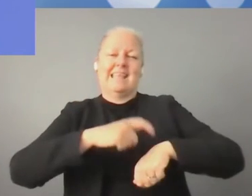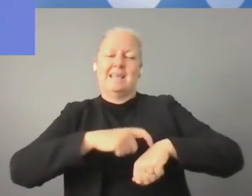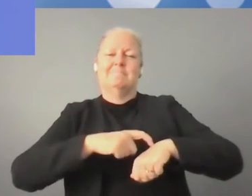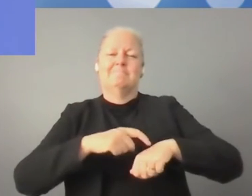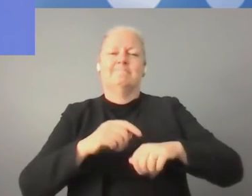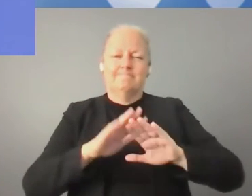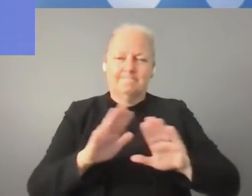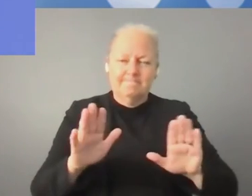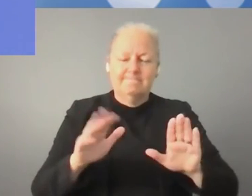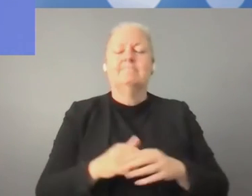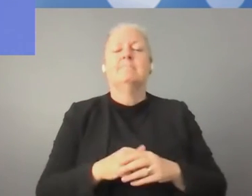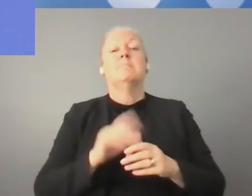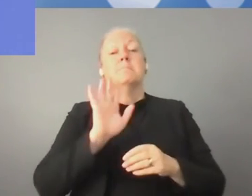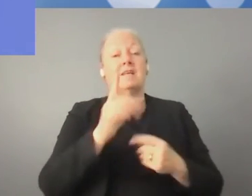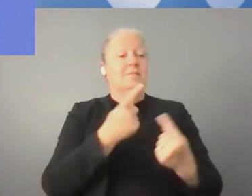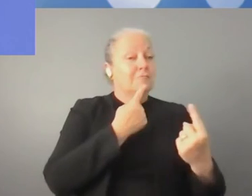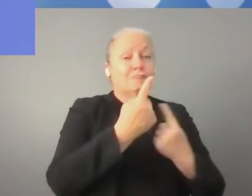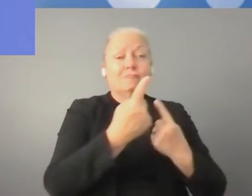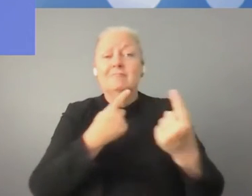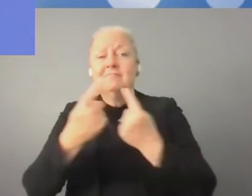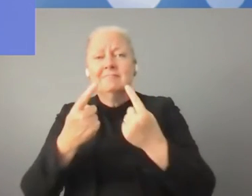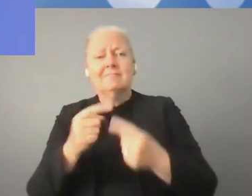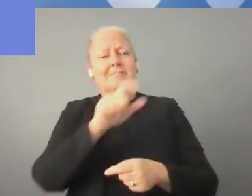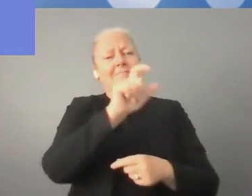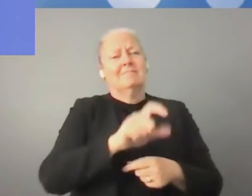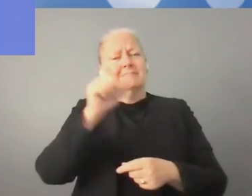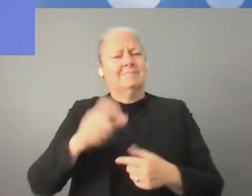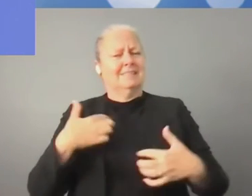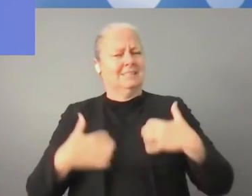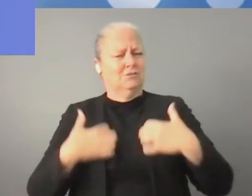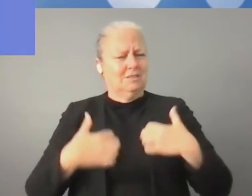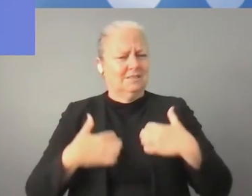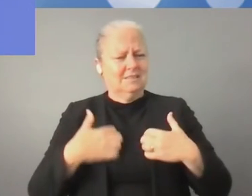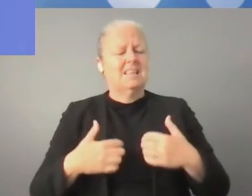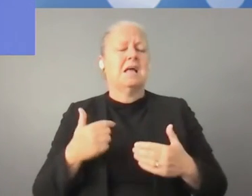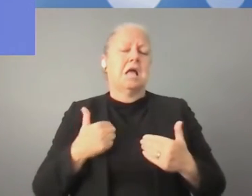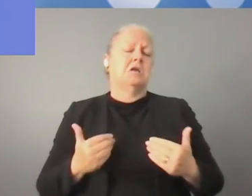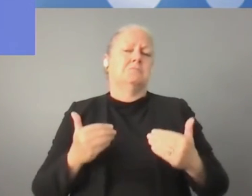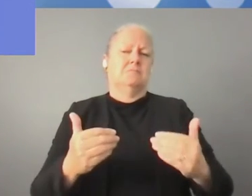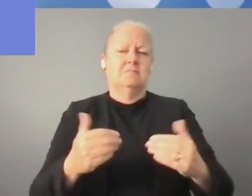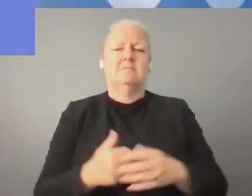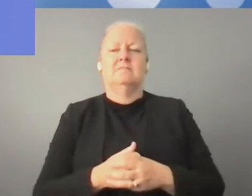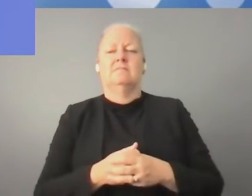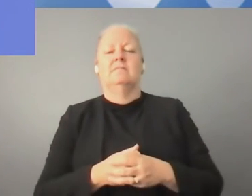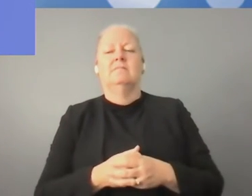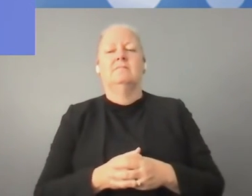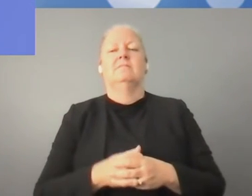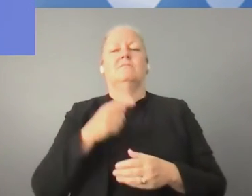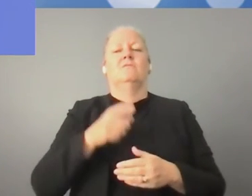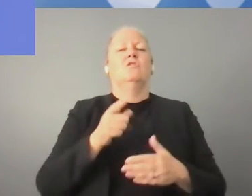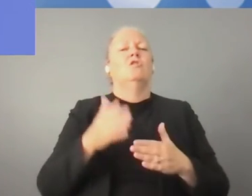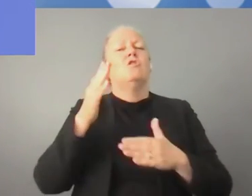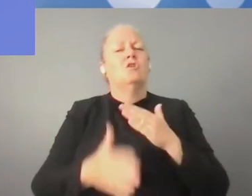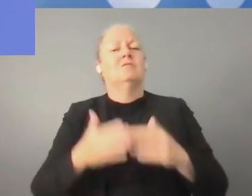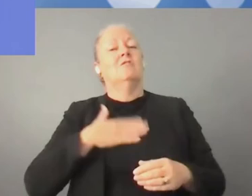that the discussion is extremely interesting. So, I will go ahead anyway. And we are in the front of the last part of our panel